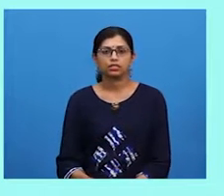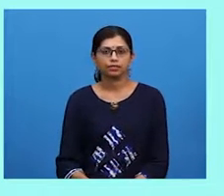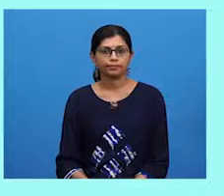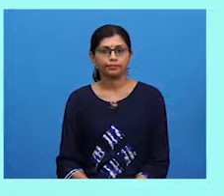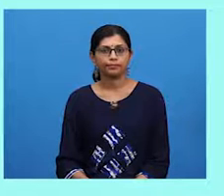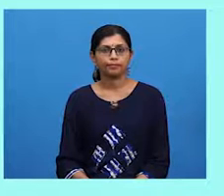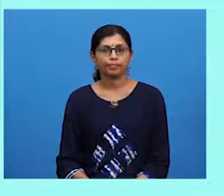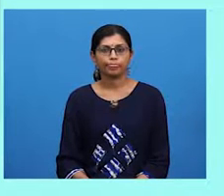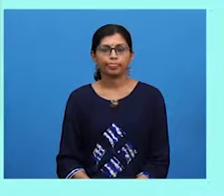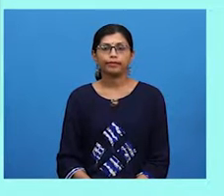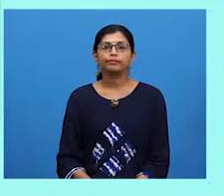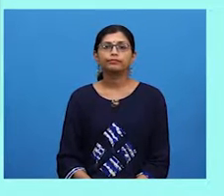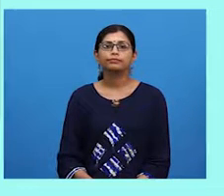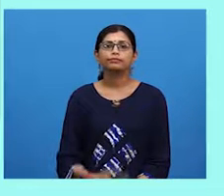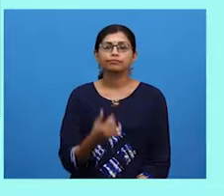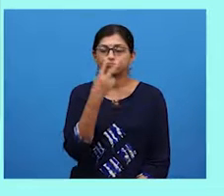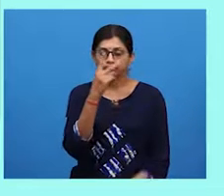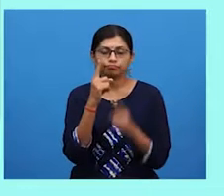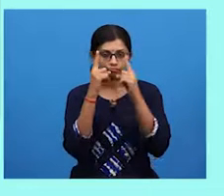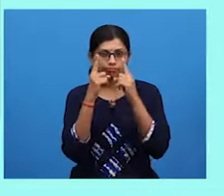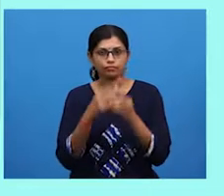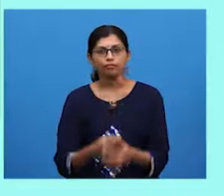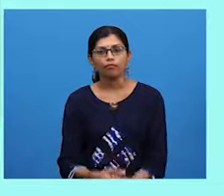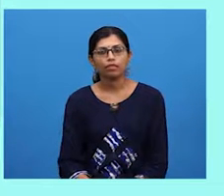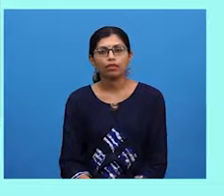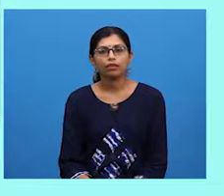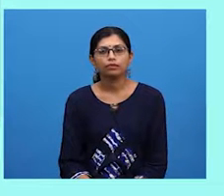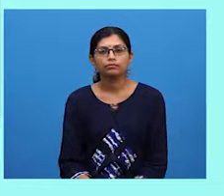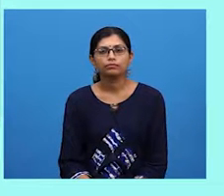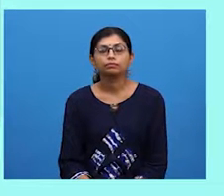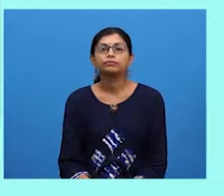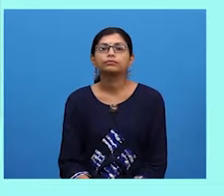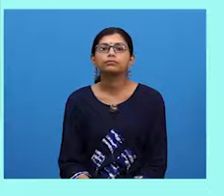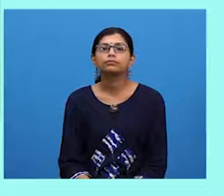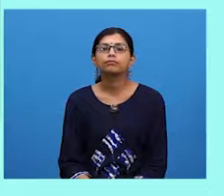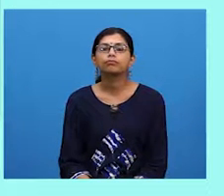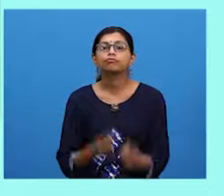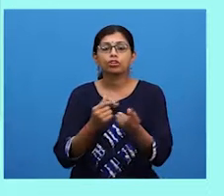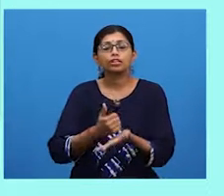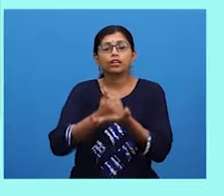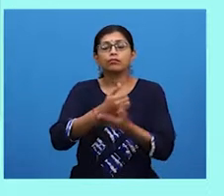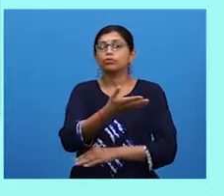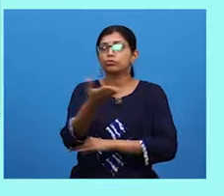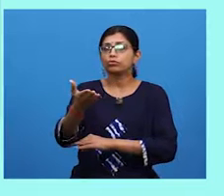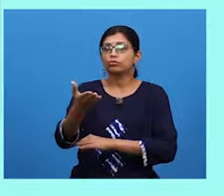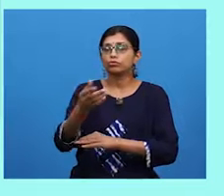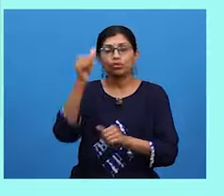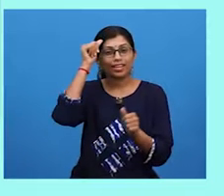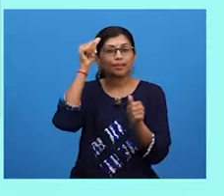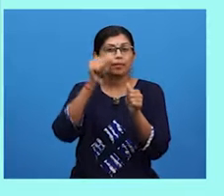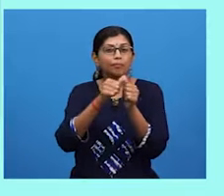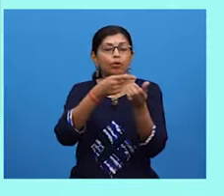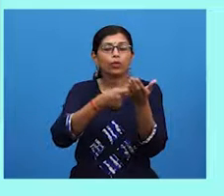Let's look at the screen. I have a diagram to help you remember what to include